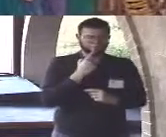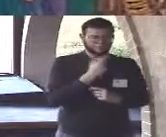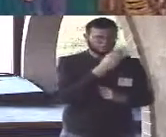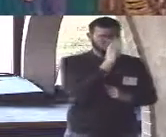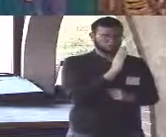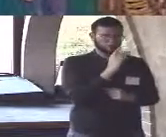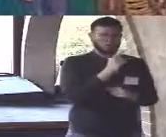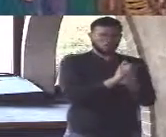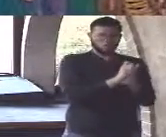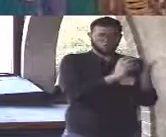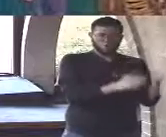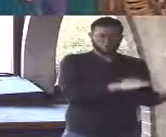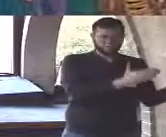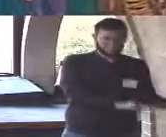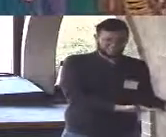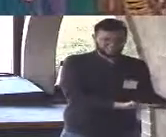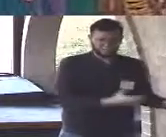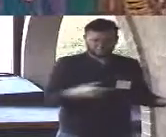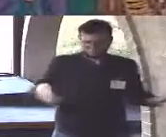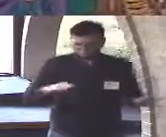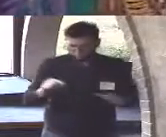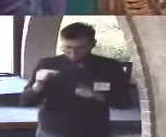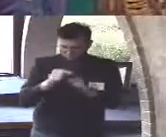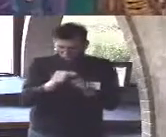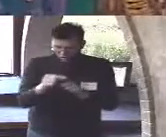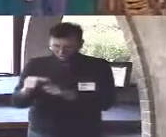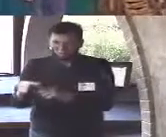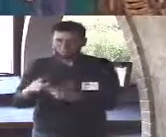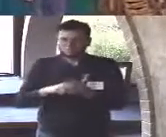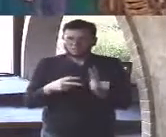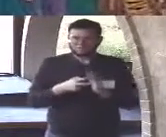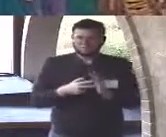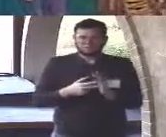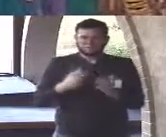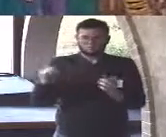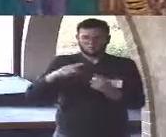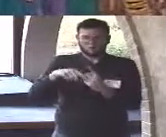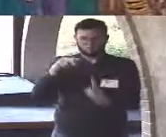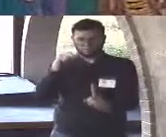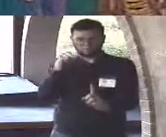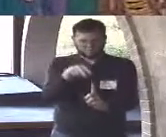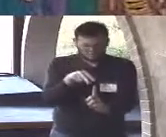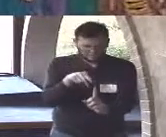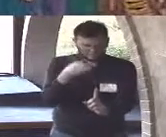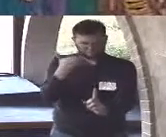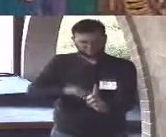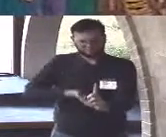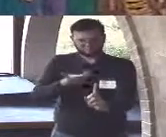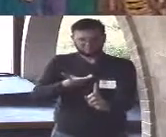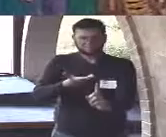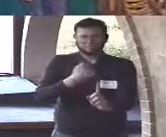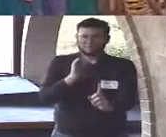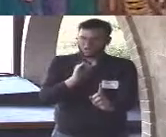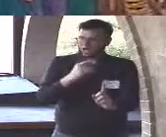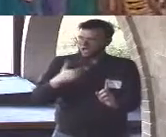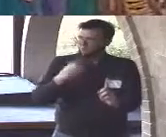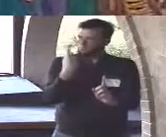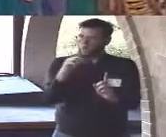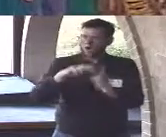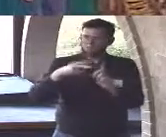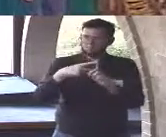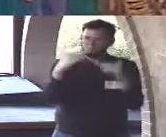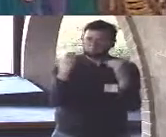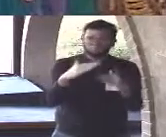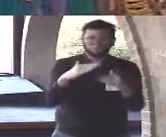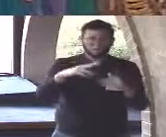single authoritative interpretation of text then reason dictates we must accept the existentialist conclusion that there